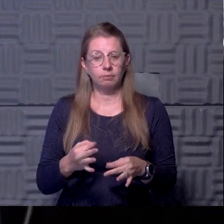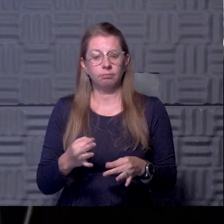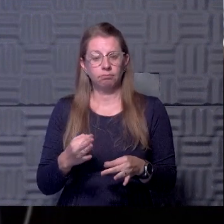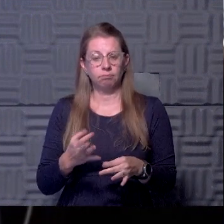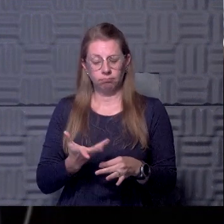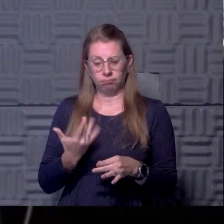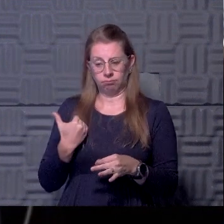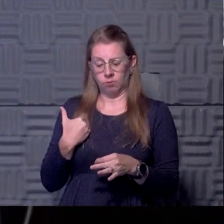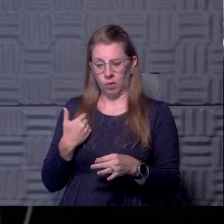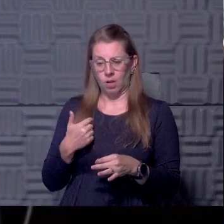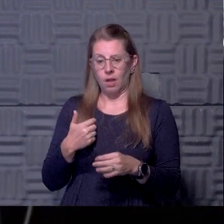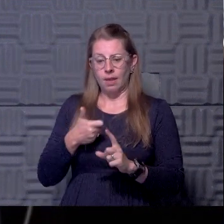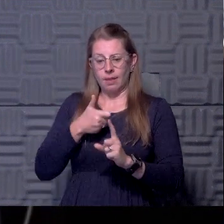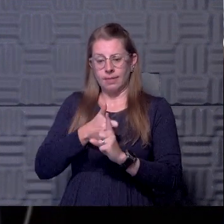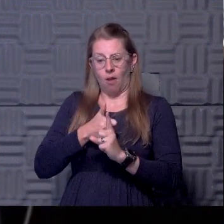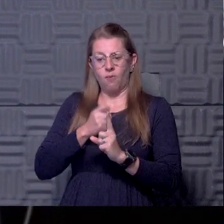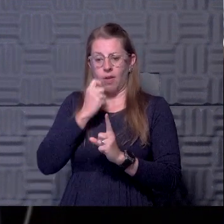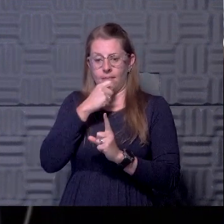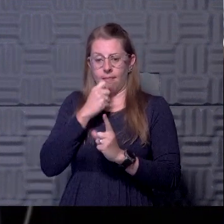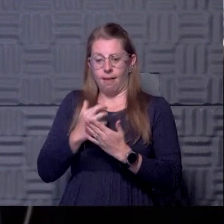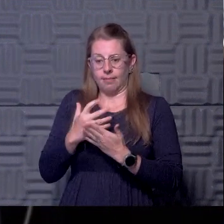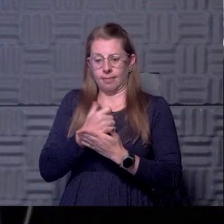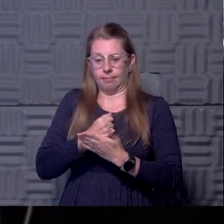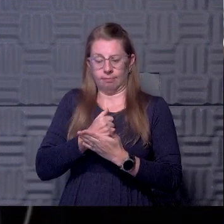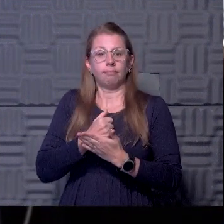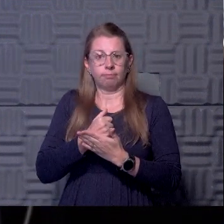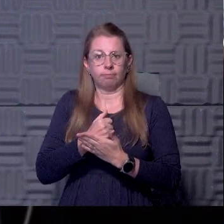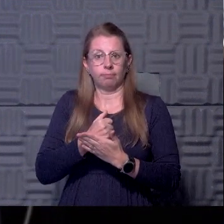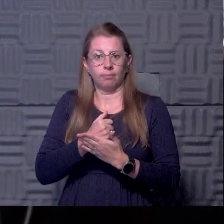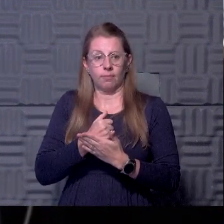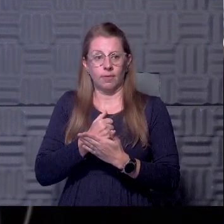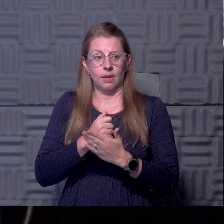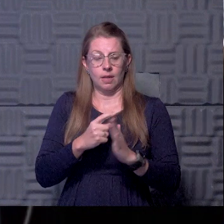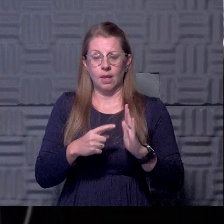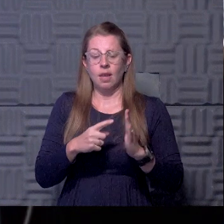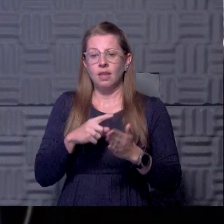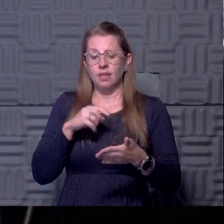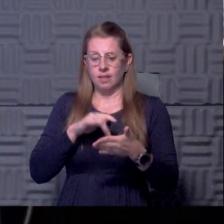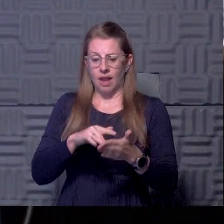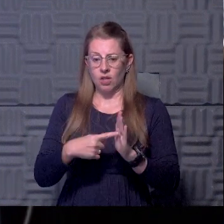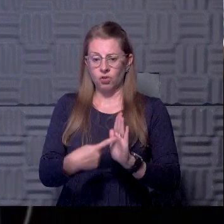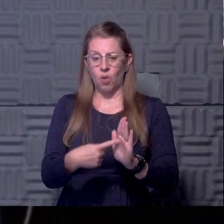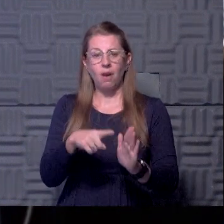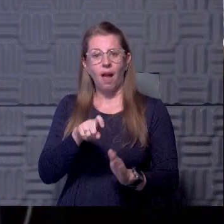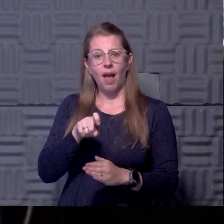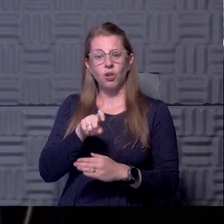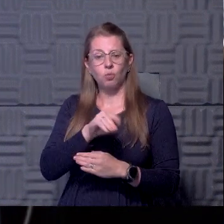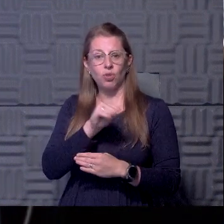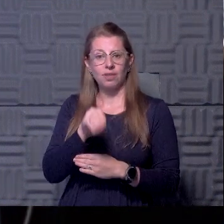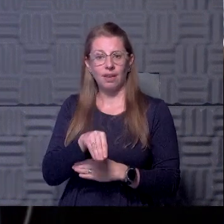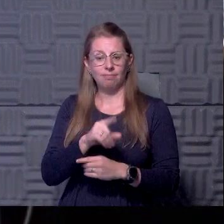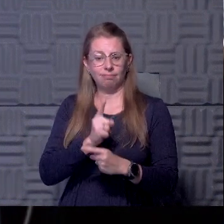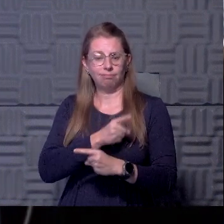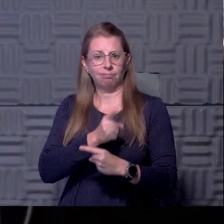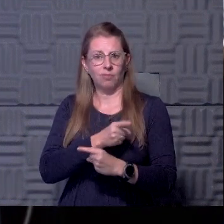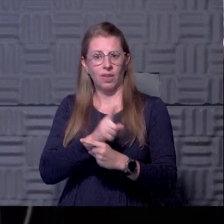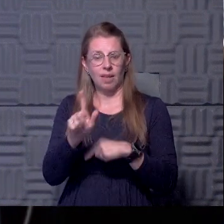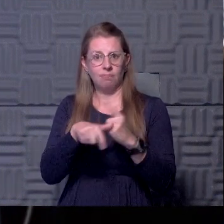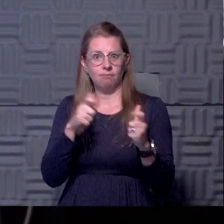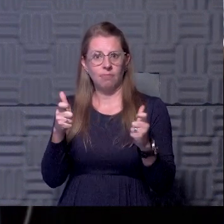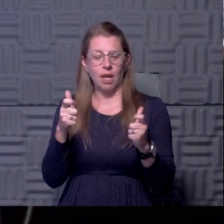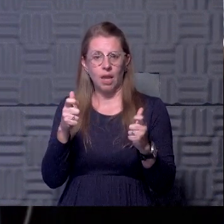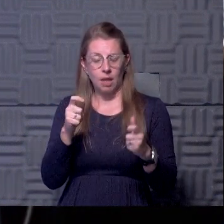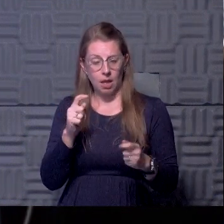a self-collected saliva test which in our study showed itself to be 100% as accurate as those big long